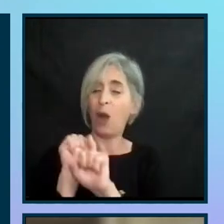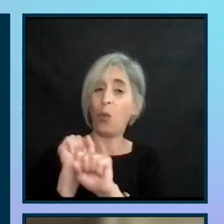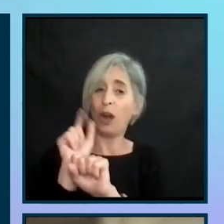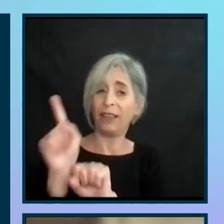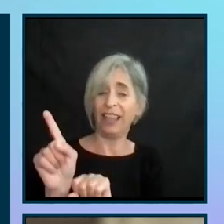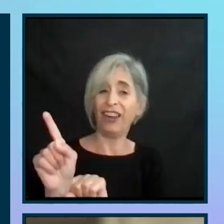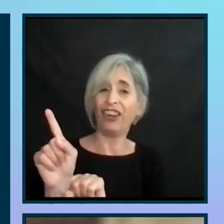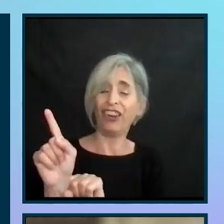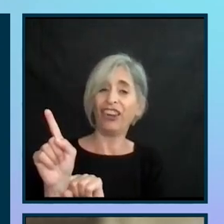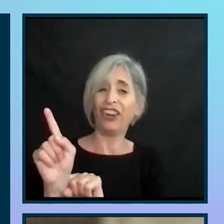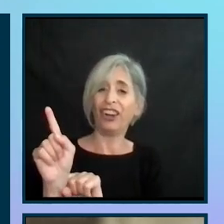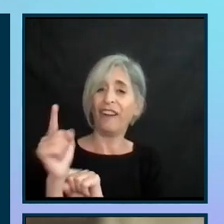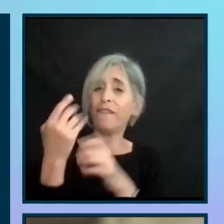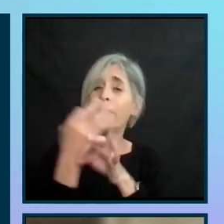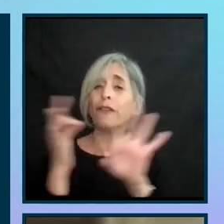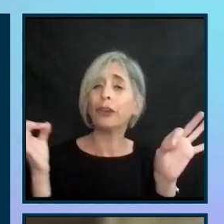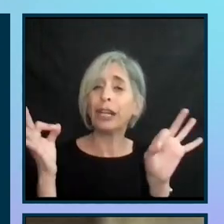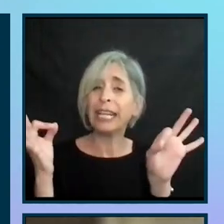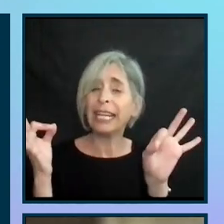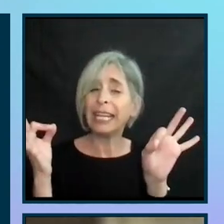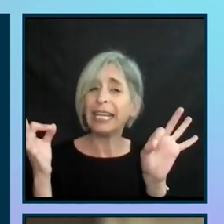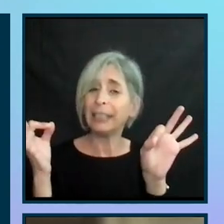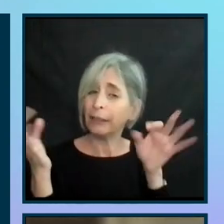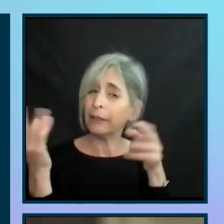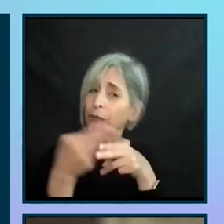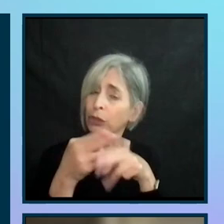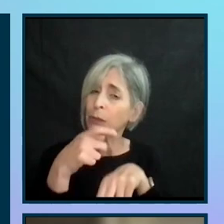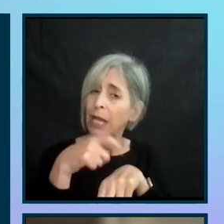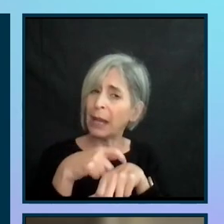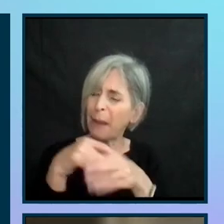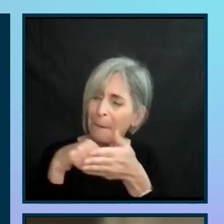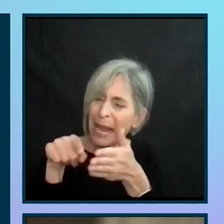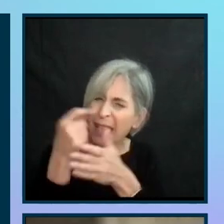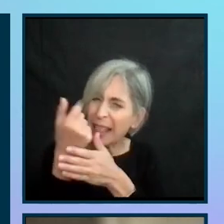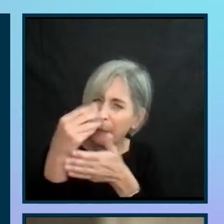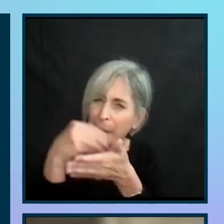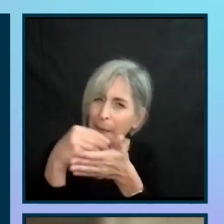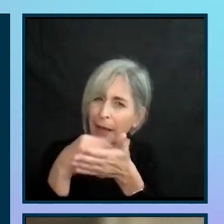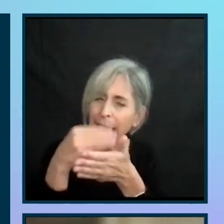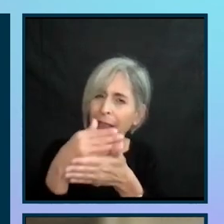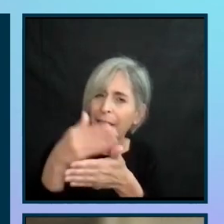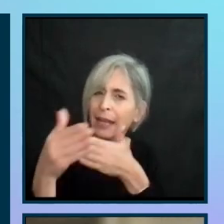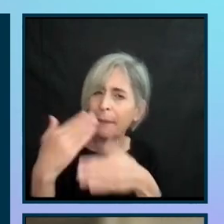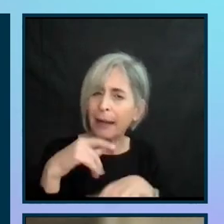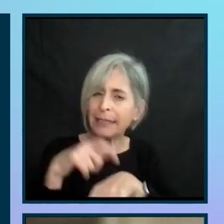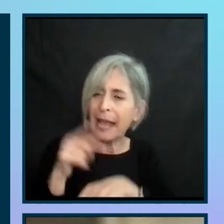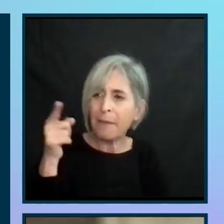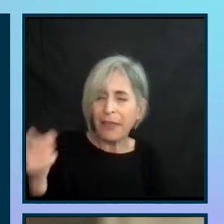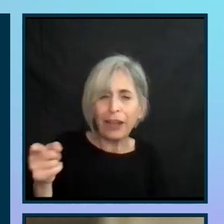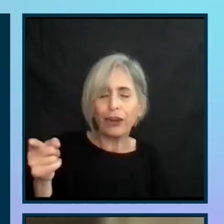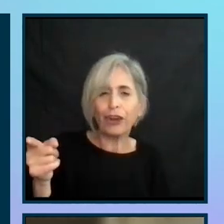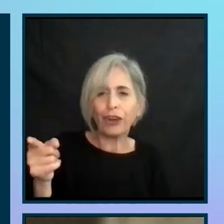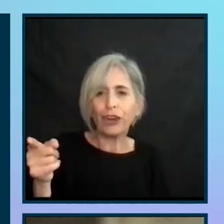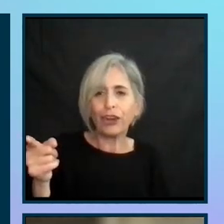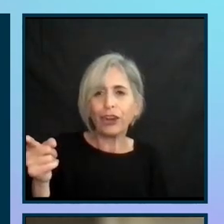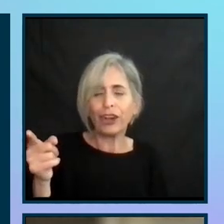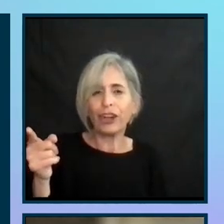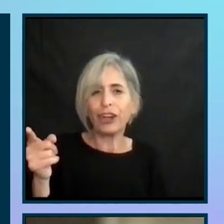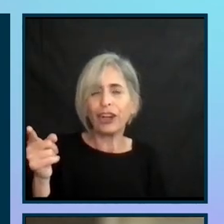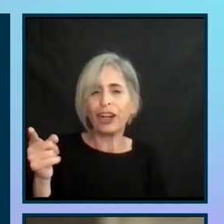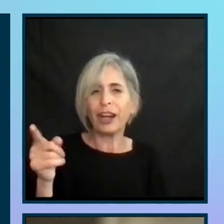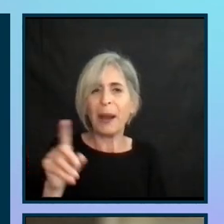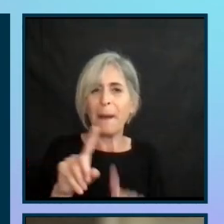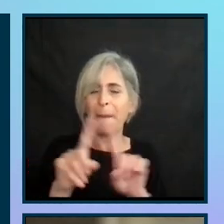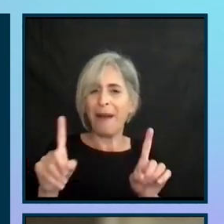for free for a while and up getting paid a little bit of money towards the end of my time there. And I but I know,